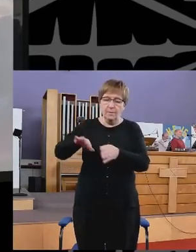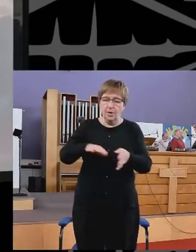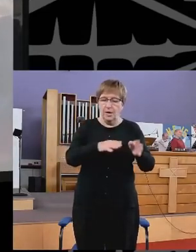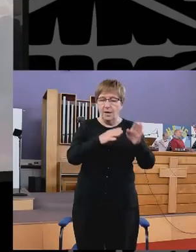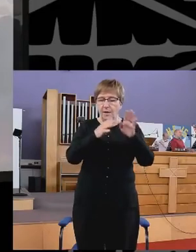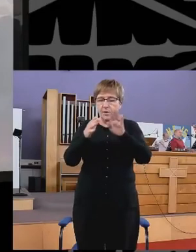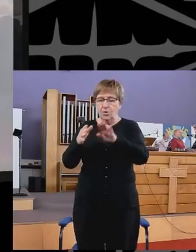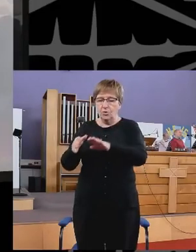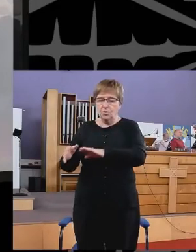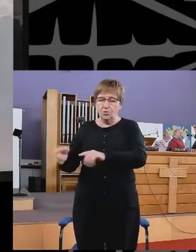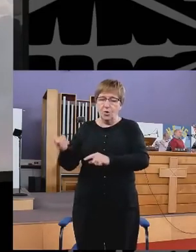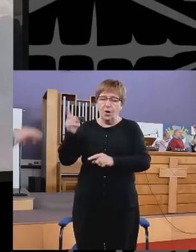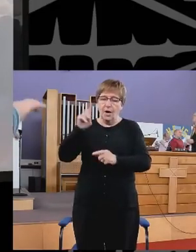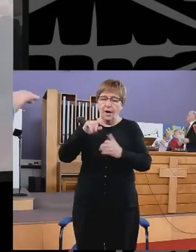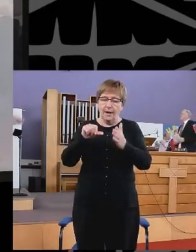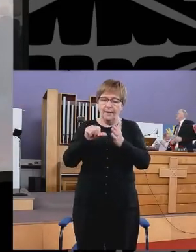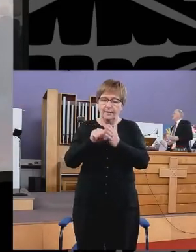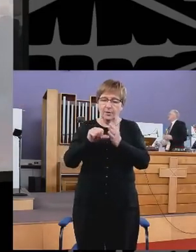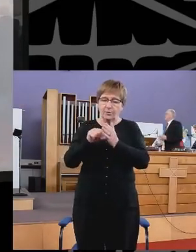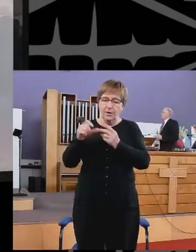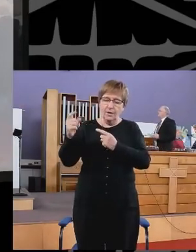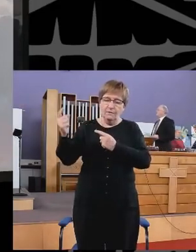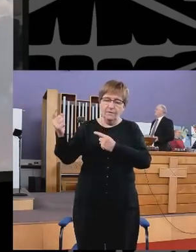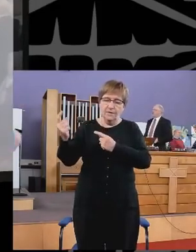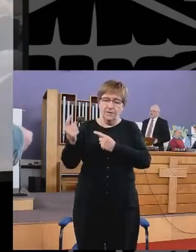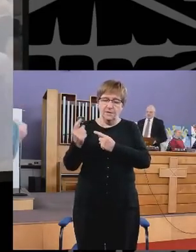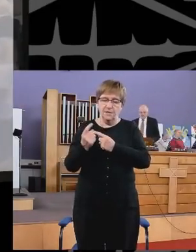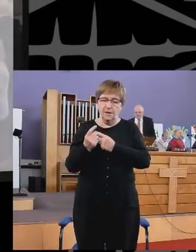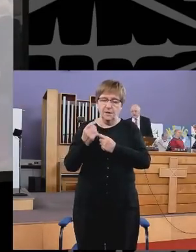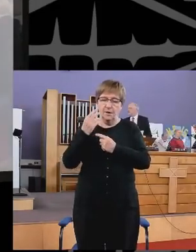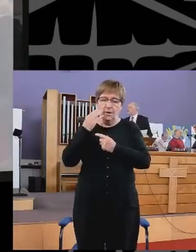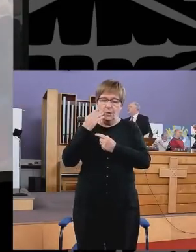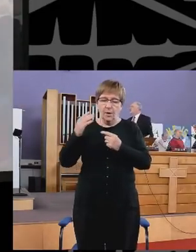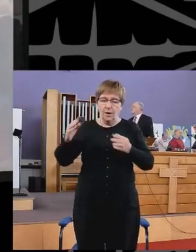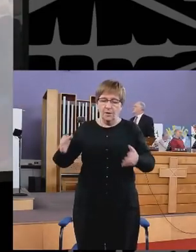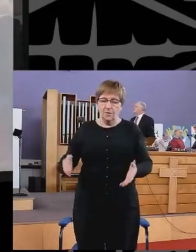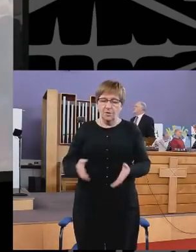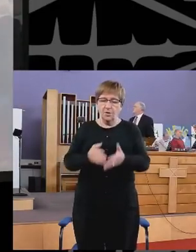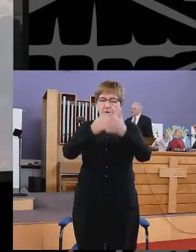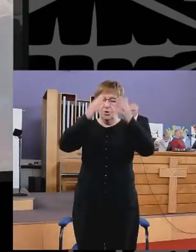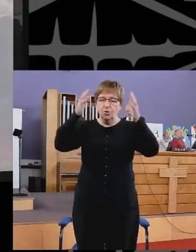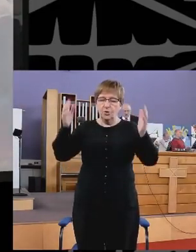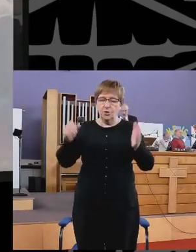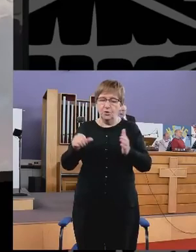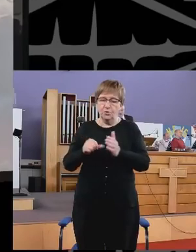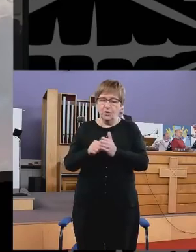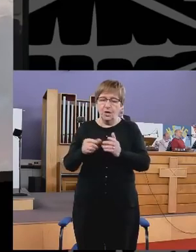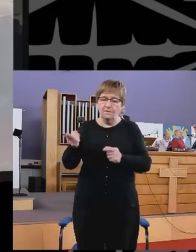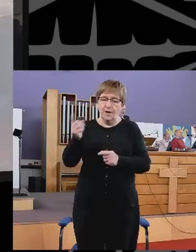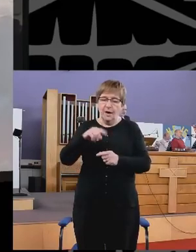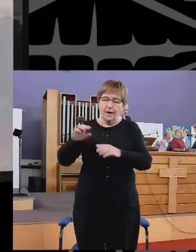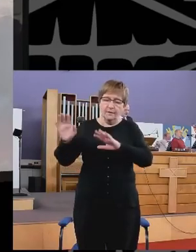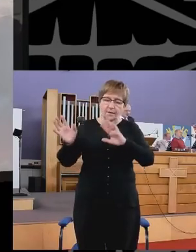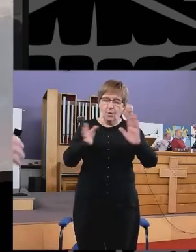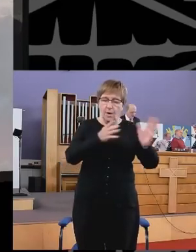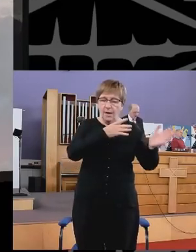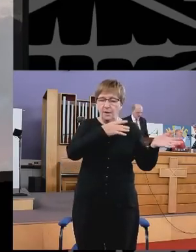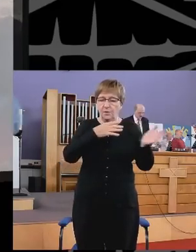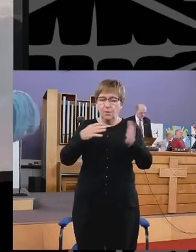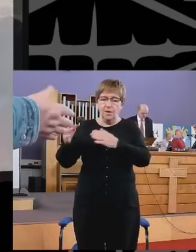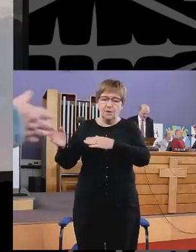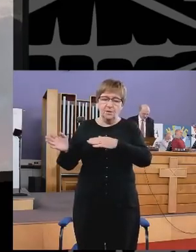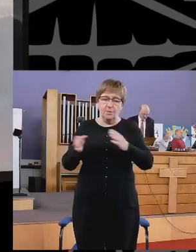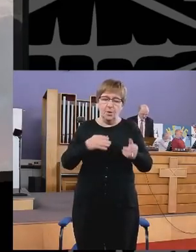great First door And the reason Is near The scarges Strain And the wild